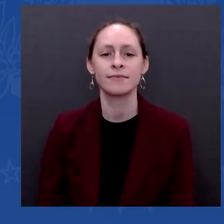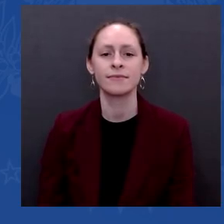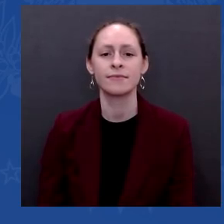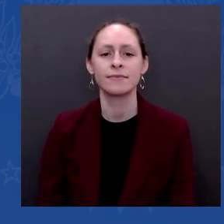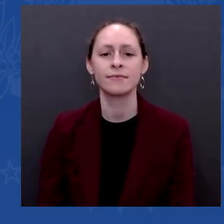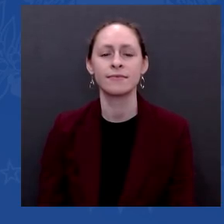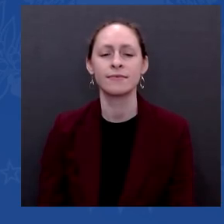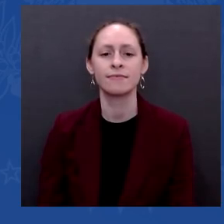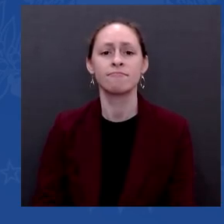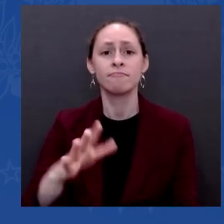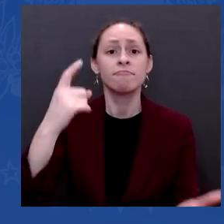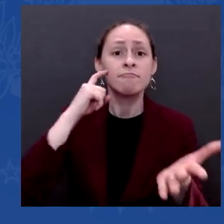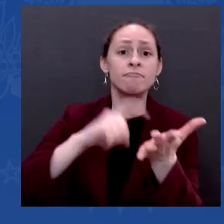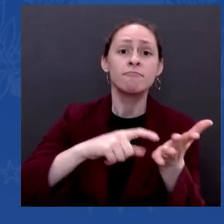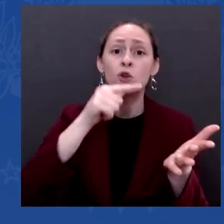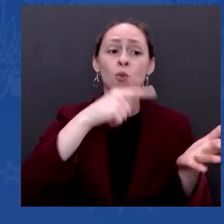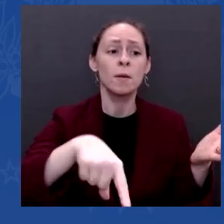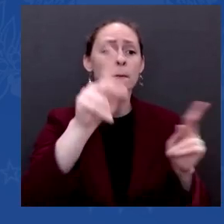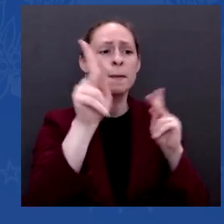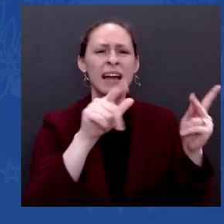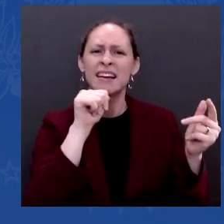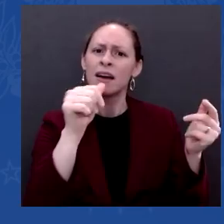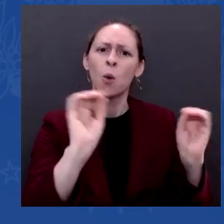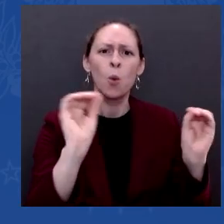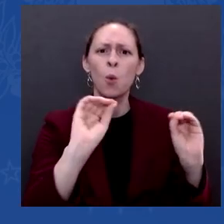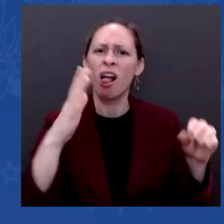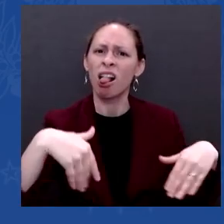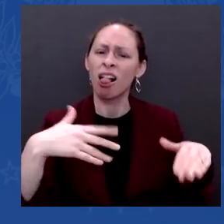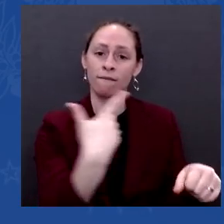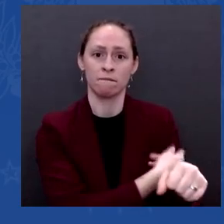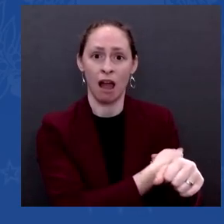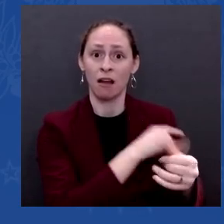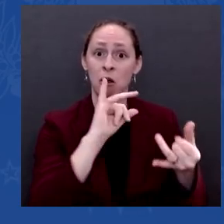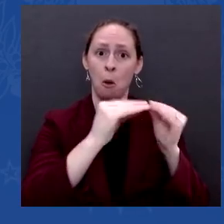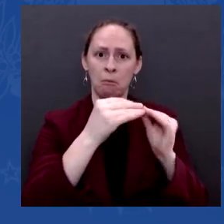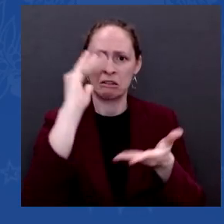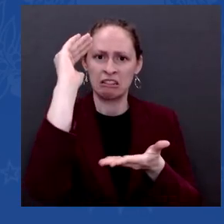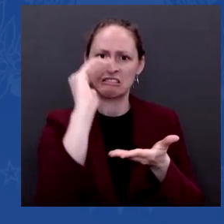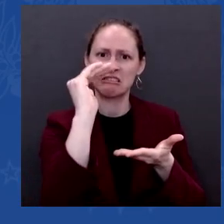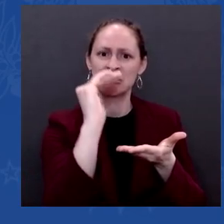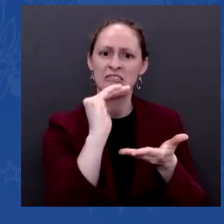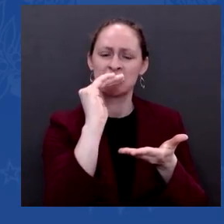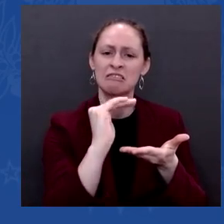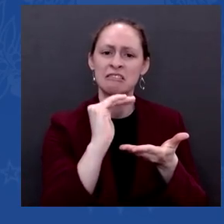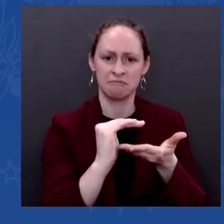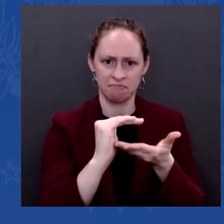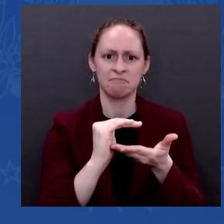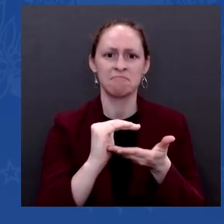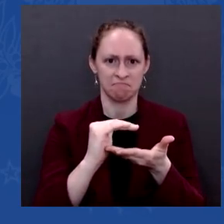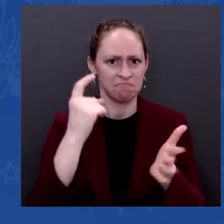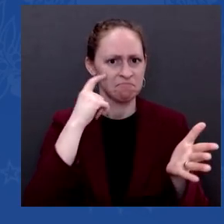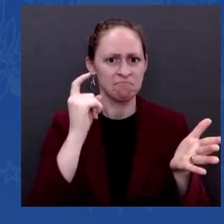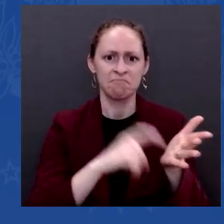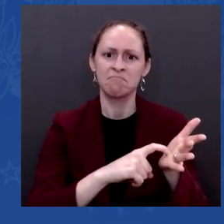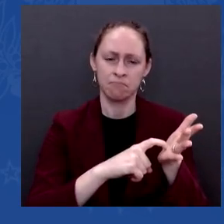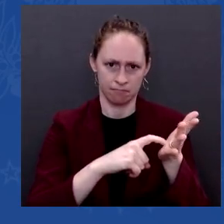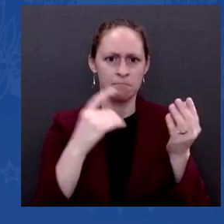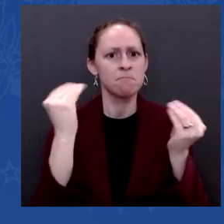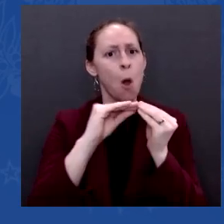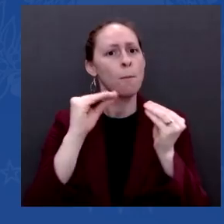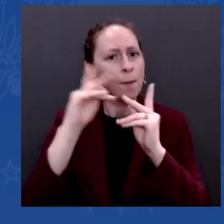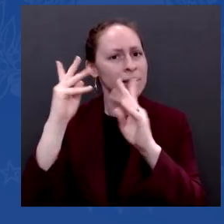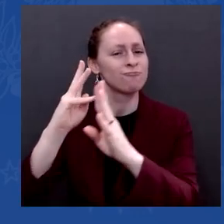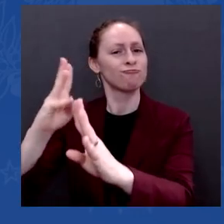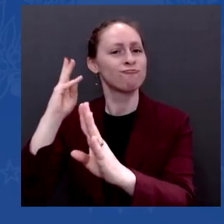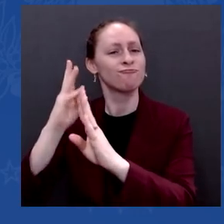more vaccinations each week. We're going to stick with our vaccination efforts because vaccinations work. So get